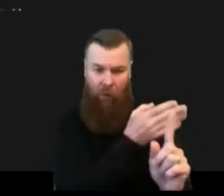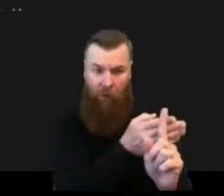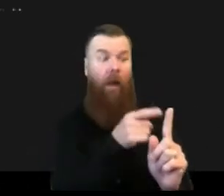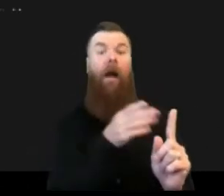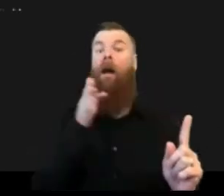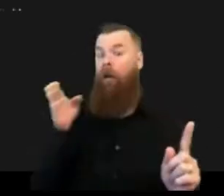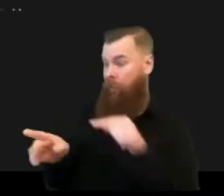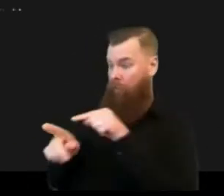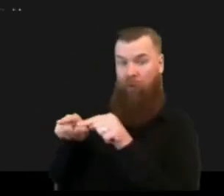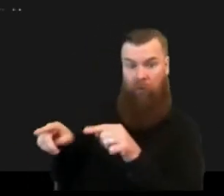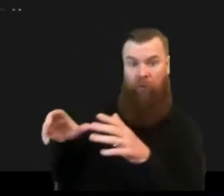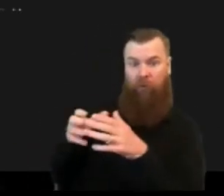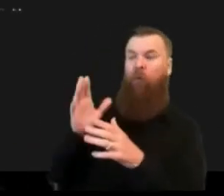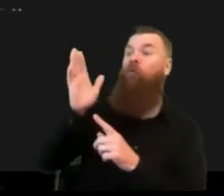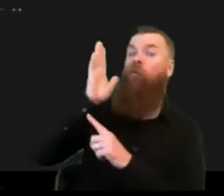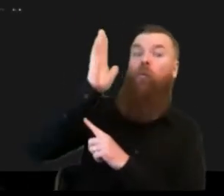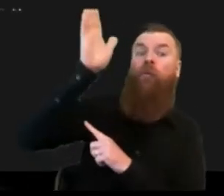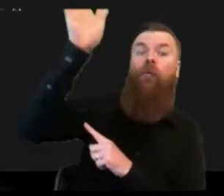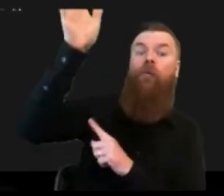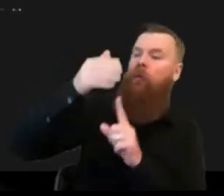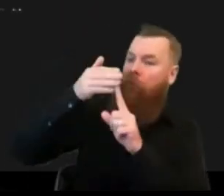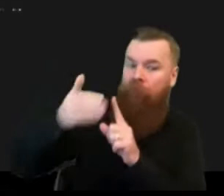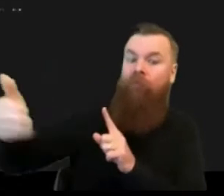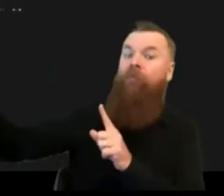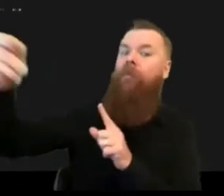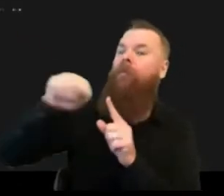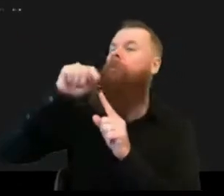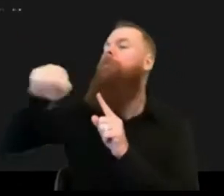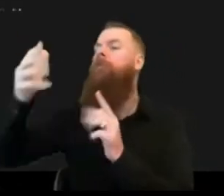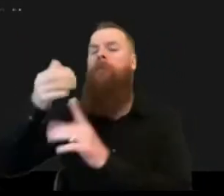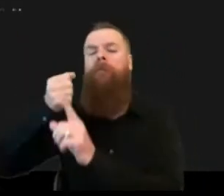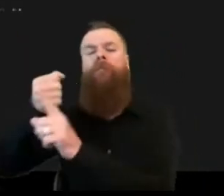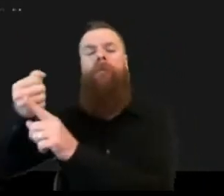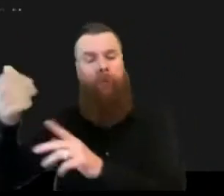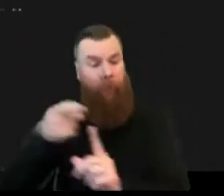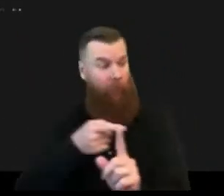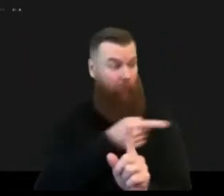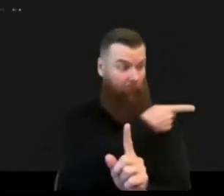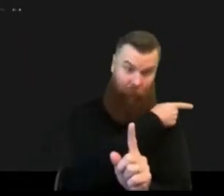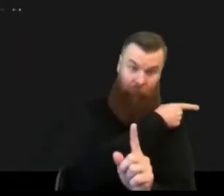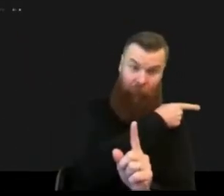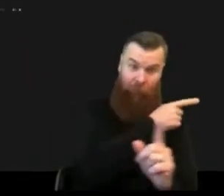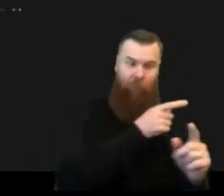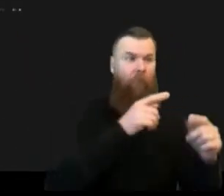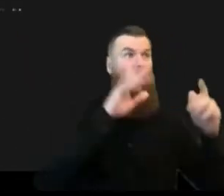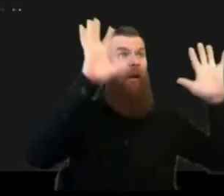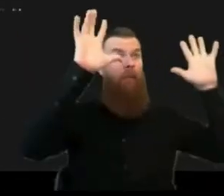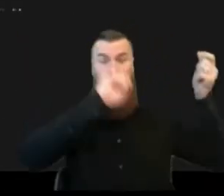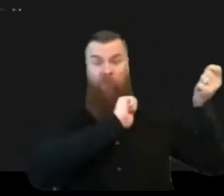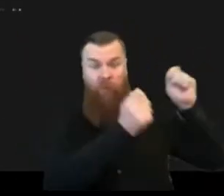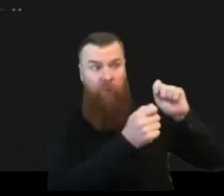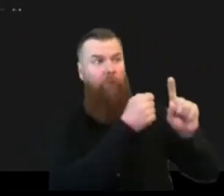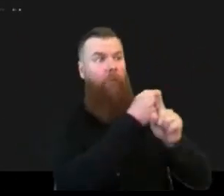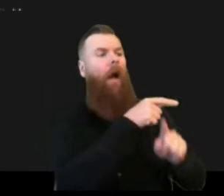models like based on climate science but also climate change uh science can be uh can be used um